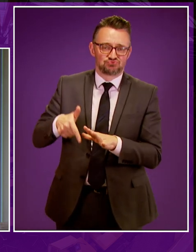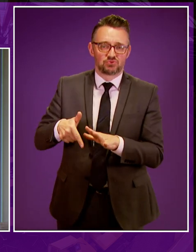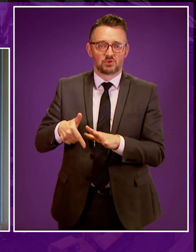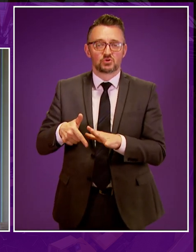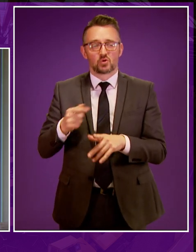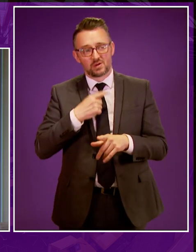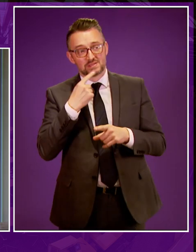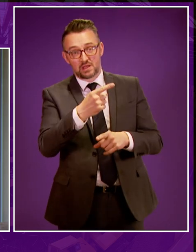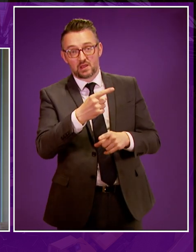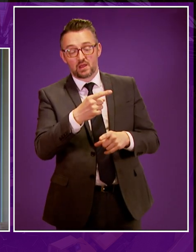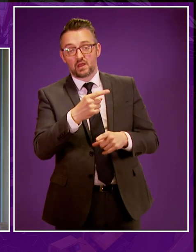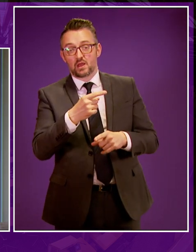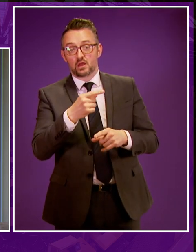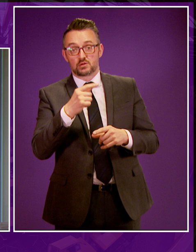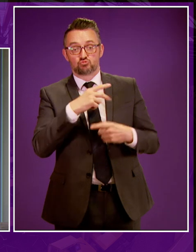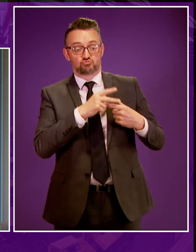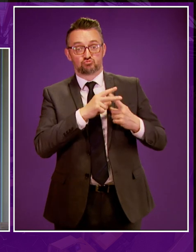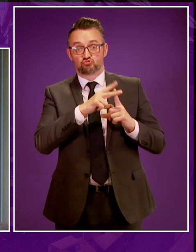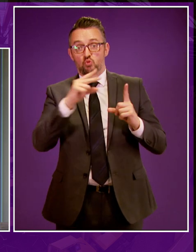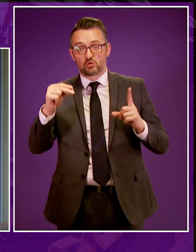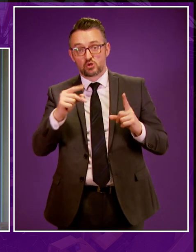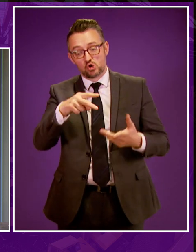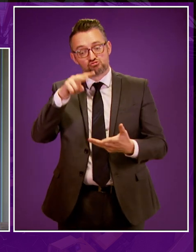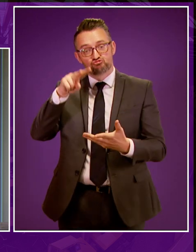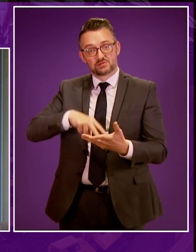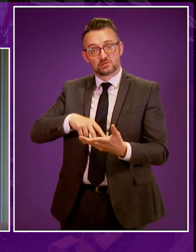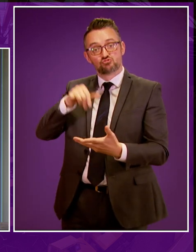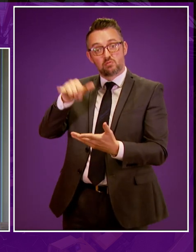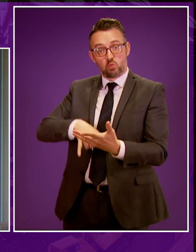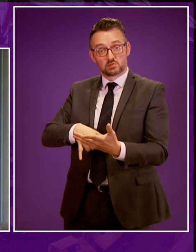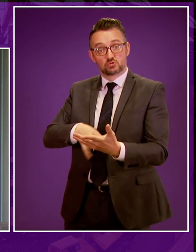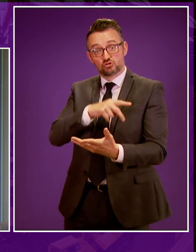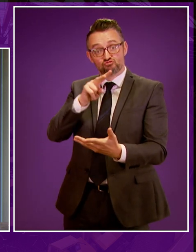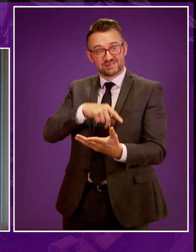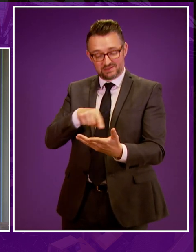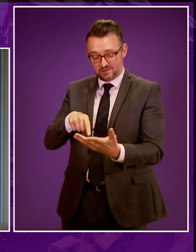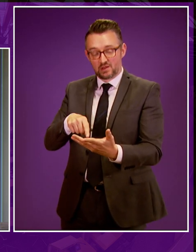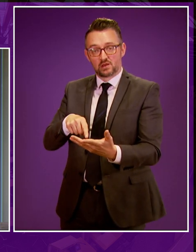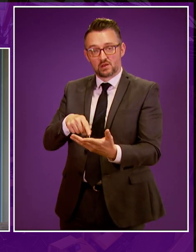benches to read Professor Underhill's research, disappointing though it may be to them.